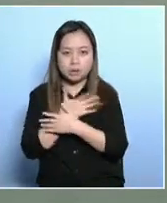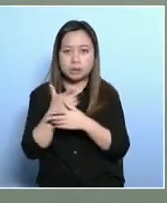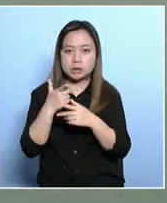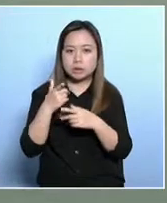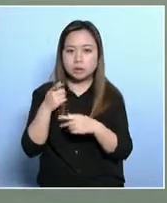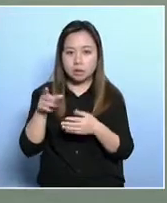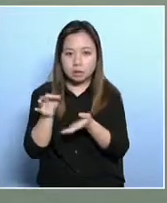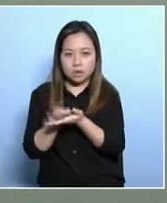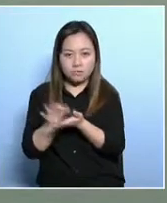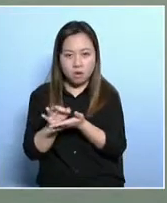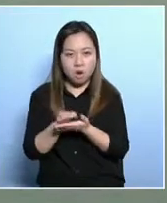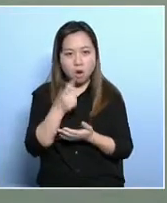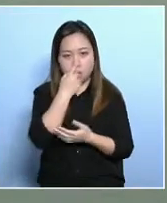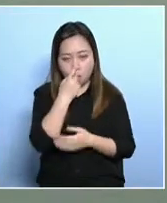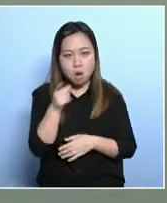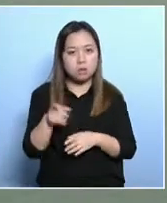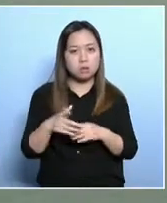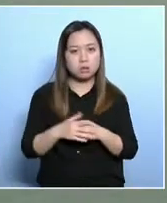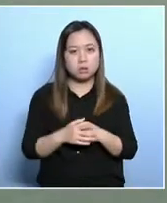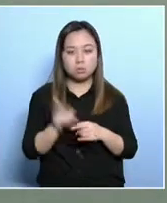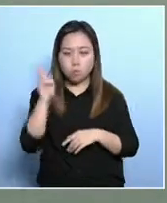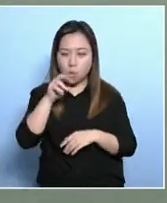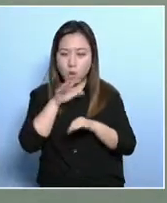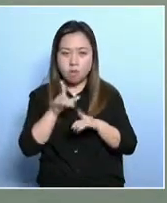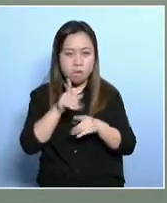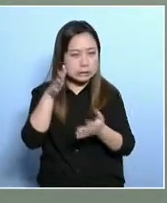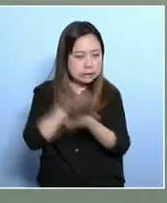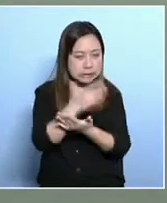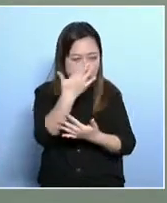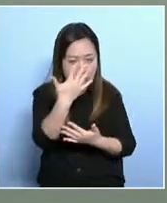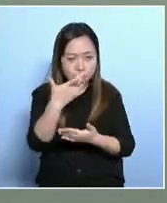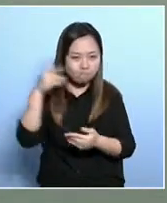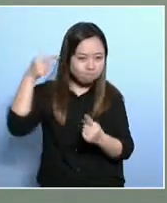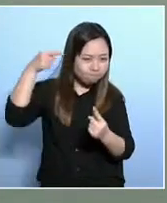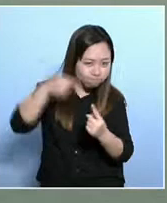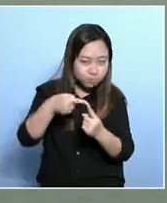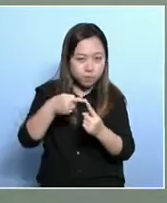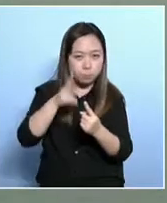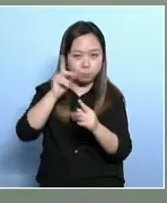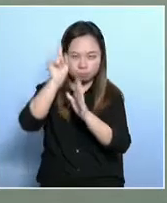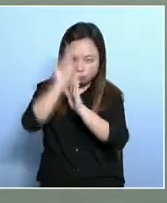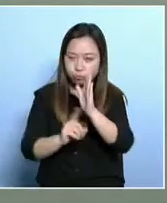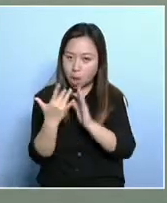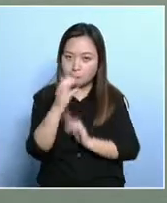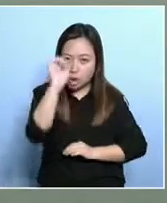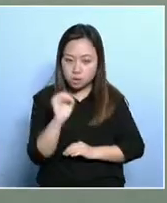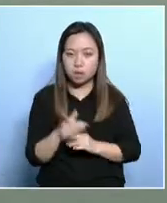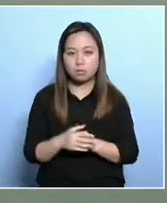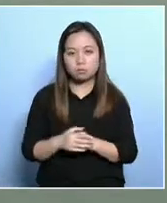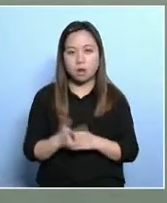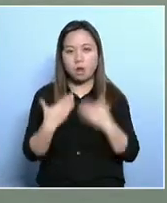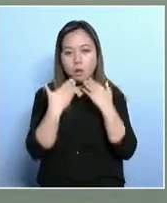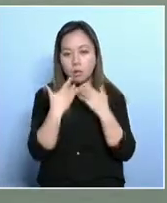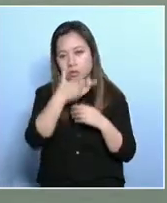not depending on your objective. For instance, in Ireland and England, they have a specific